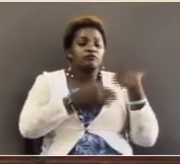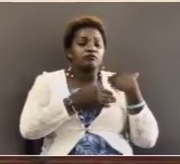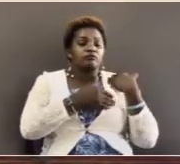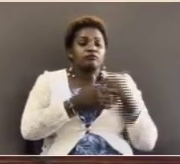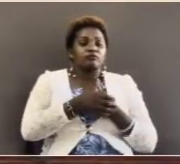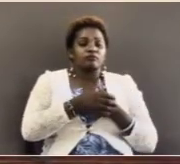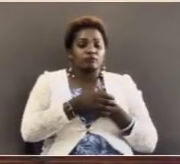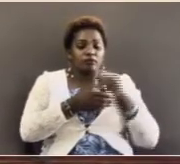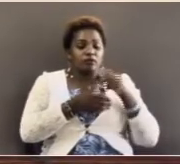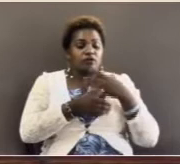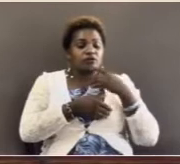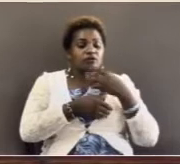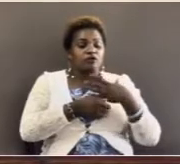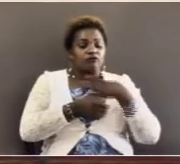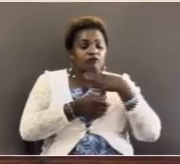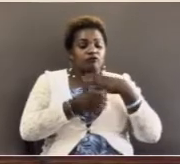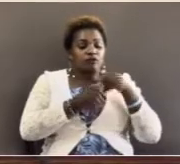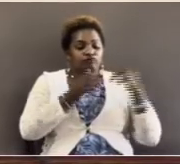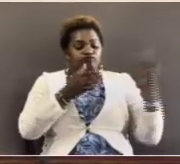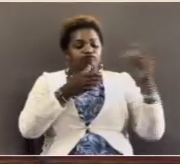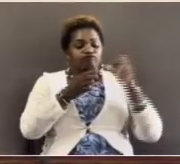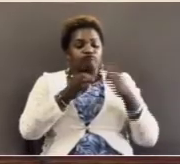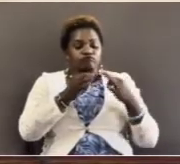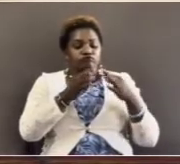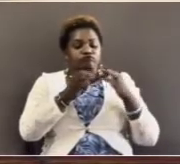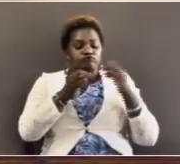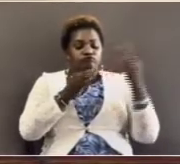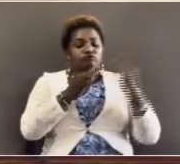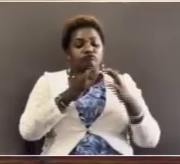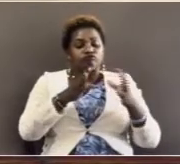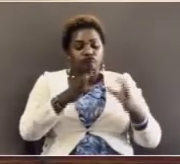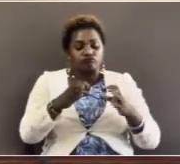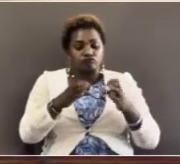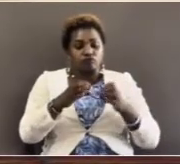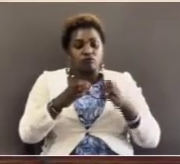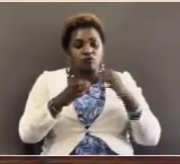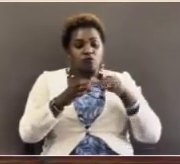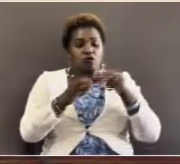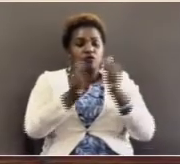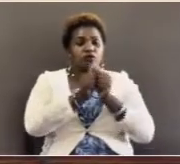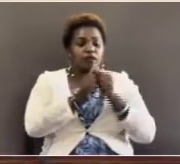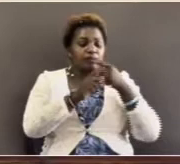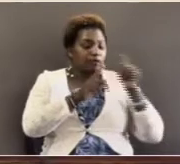And this stranger, who they did not know,